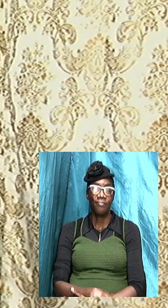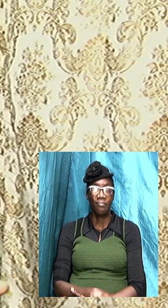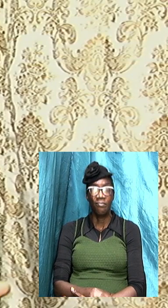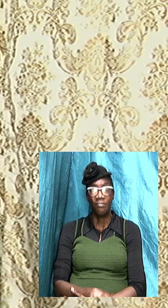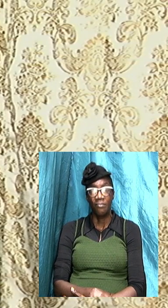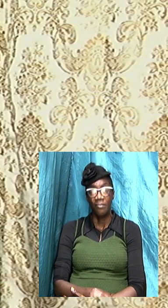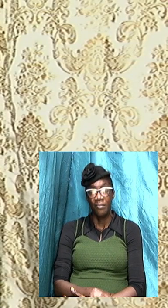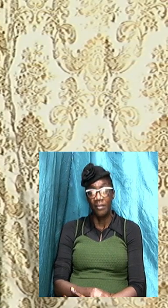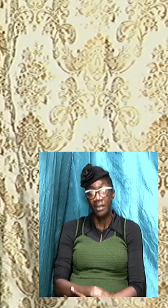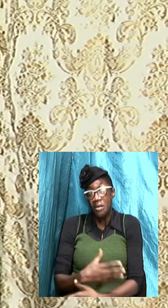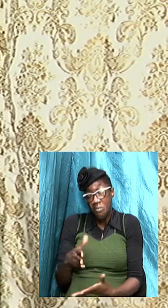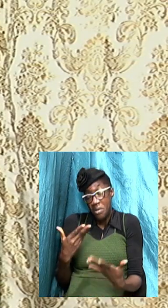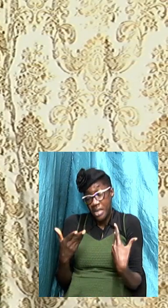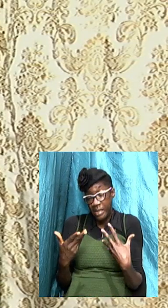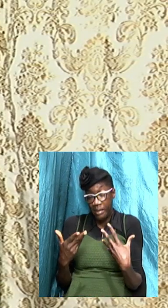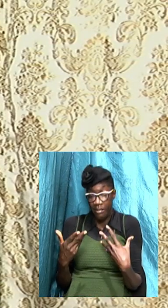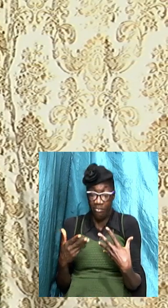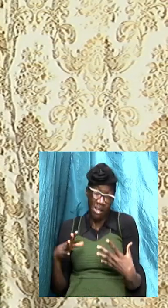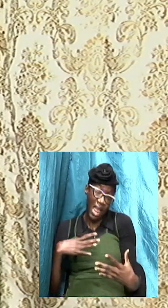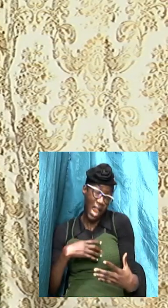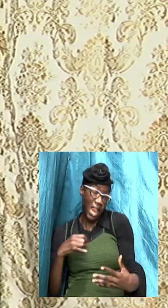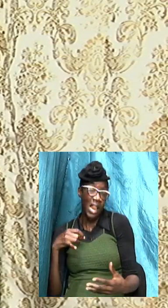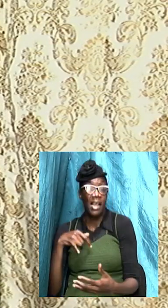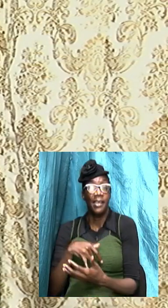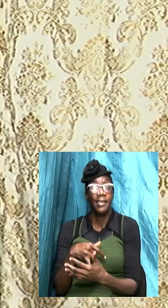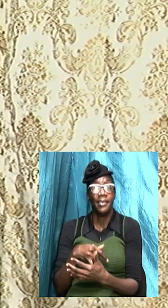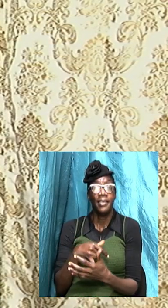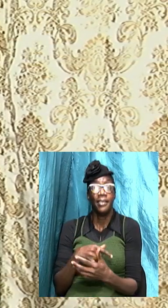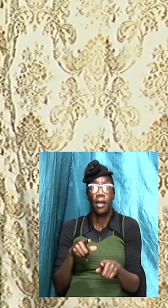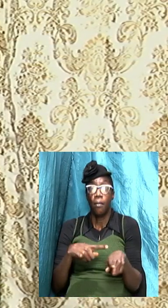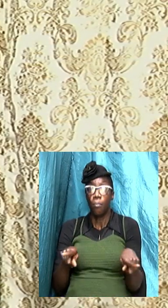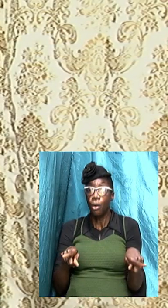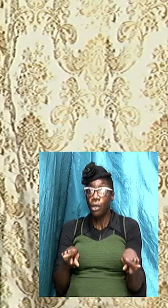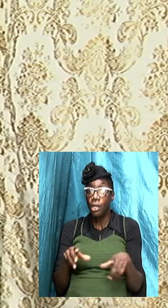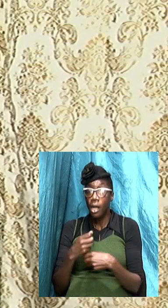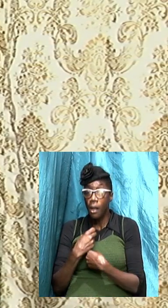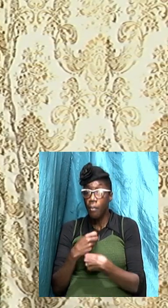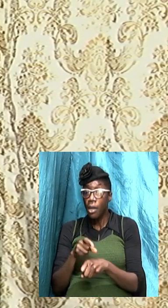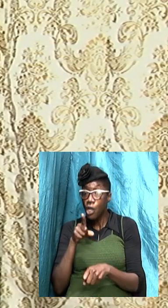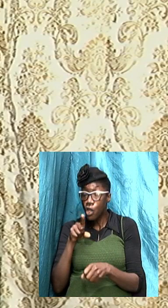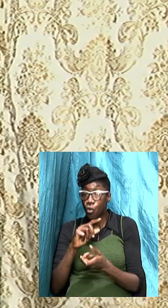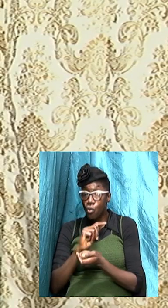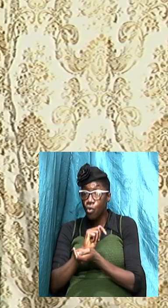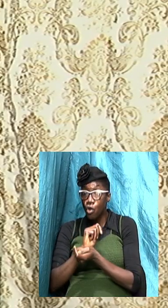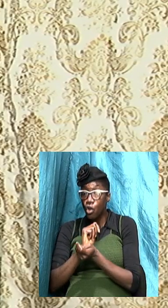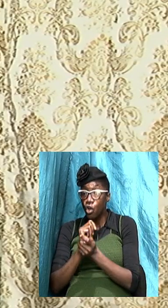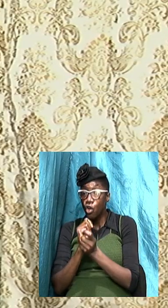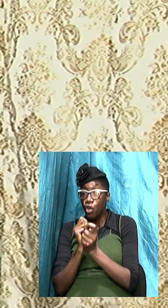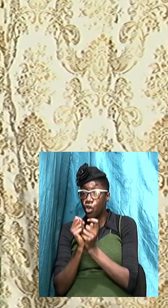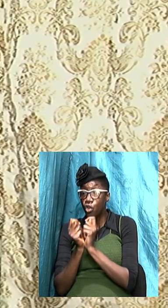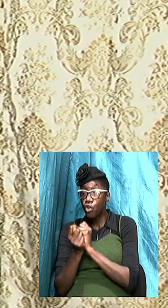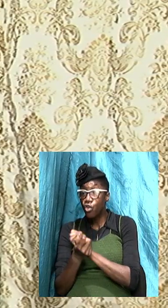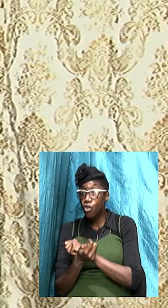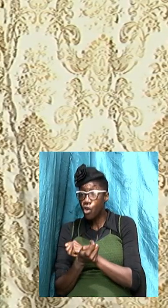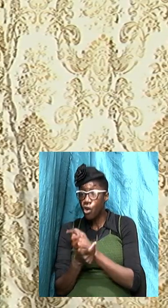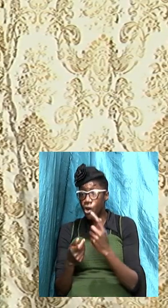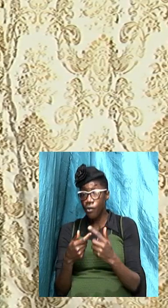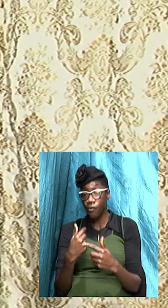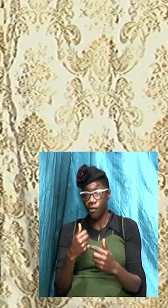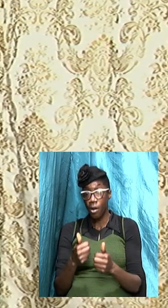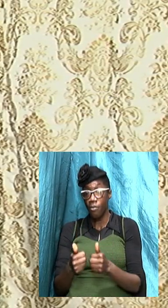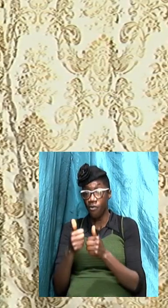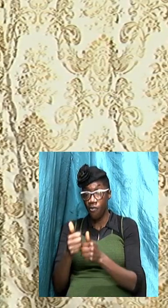be appealing to you but it will cause you to turn it will cause us to turn from